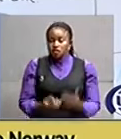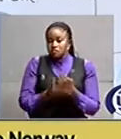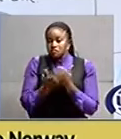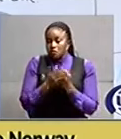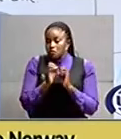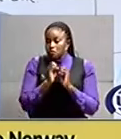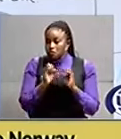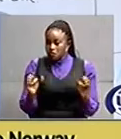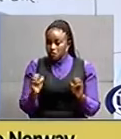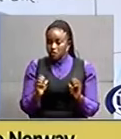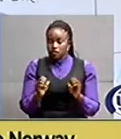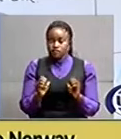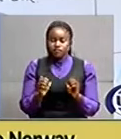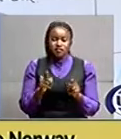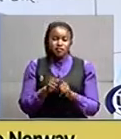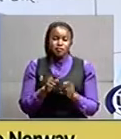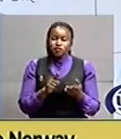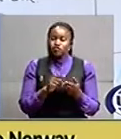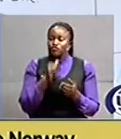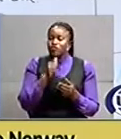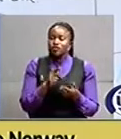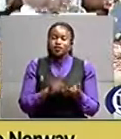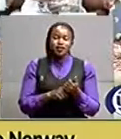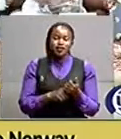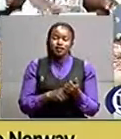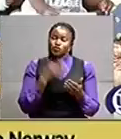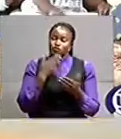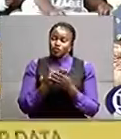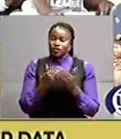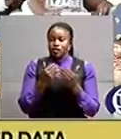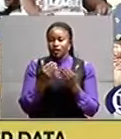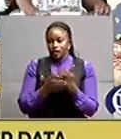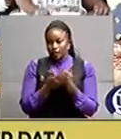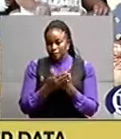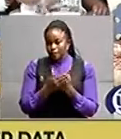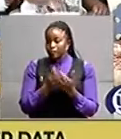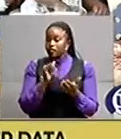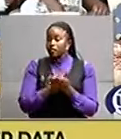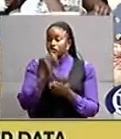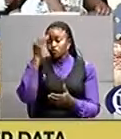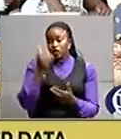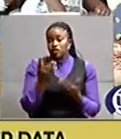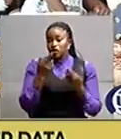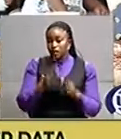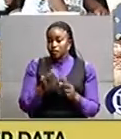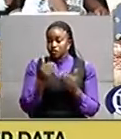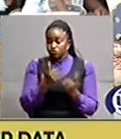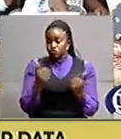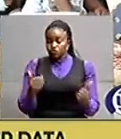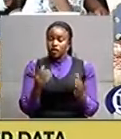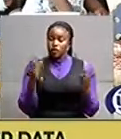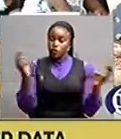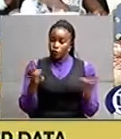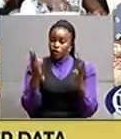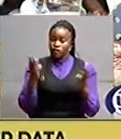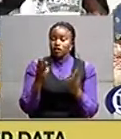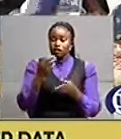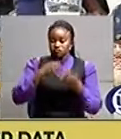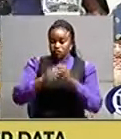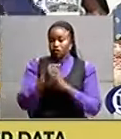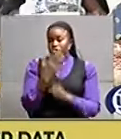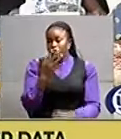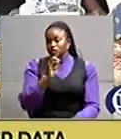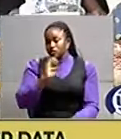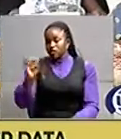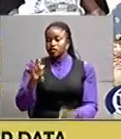care that they deserve and was intended for. This is the reason why child welfare activists from five Eastern and Southern